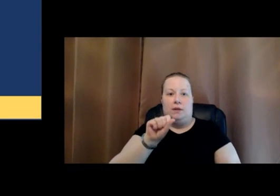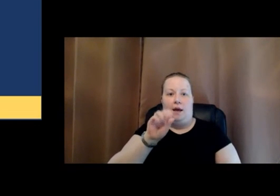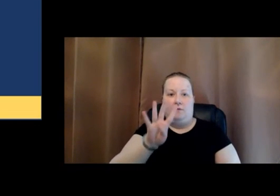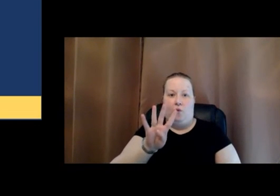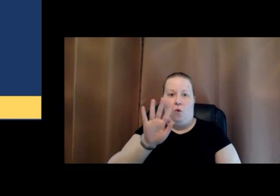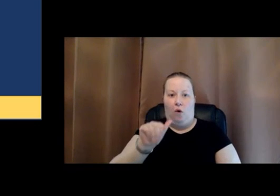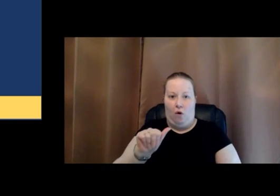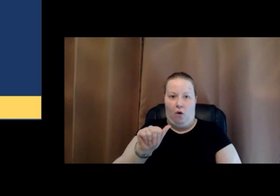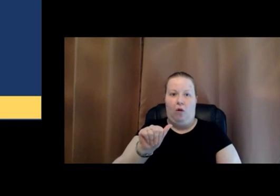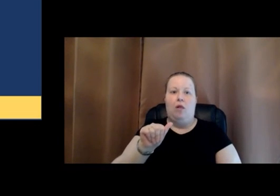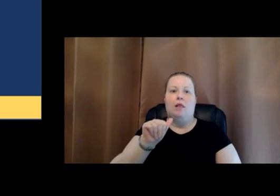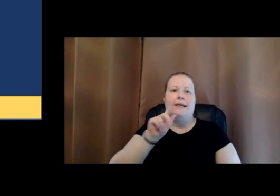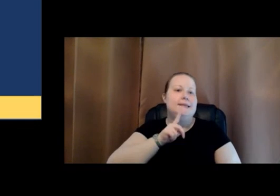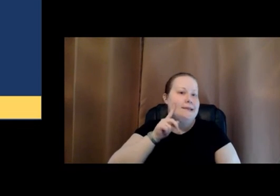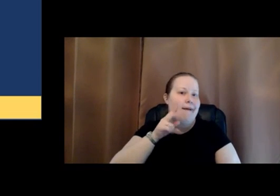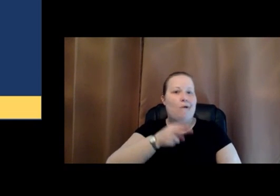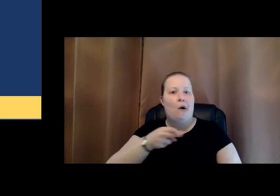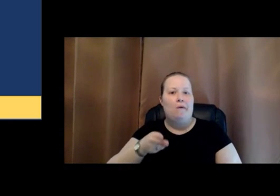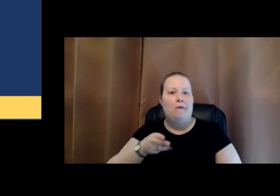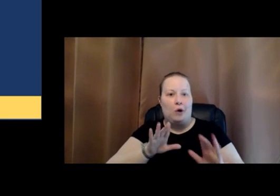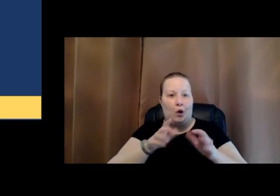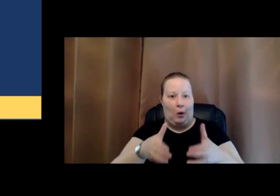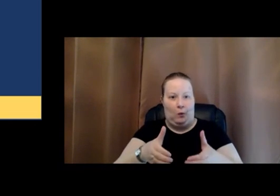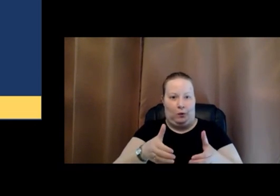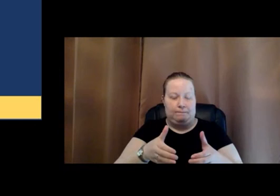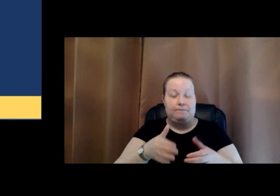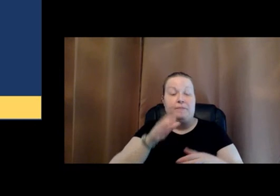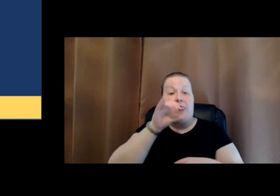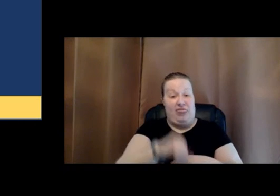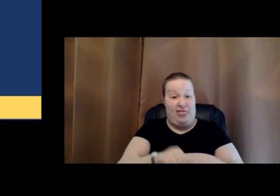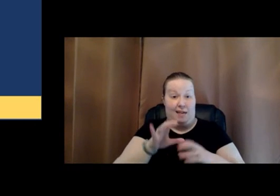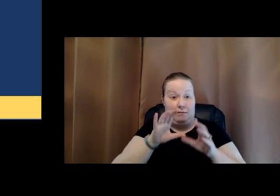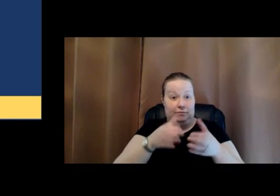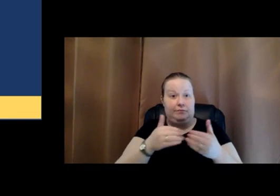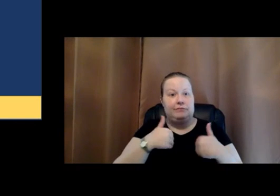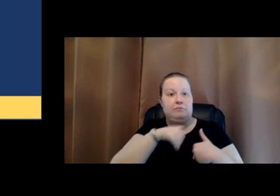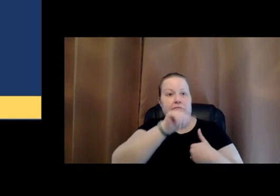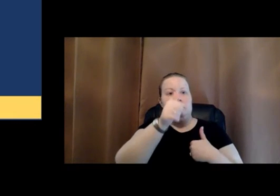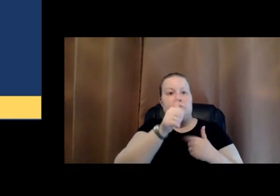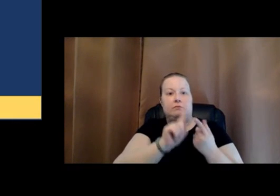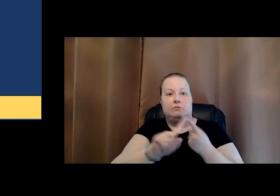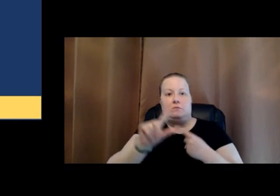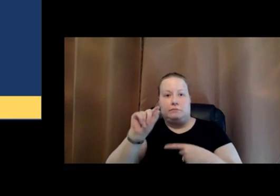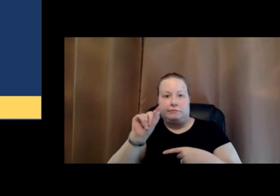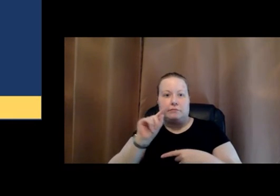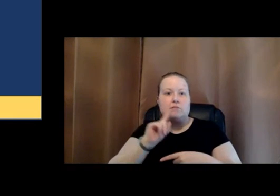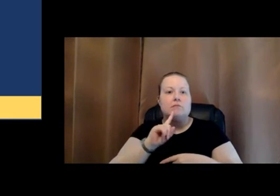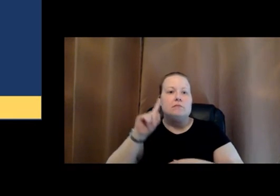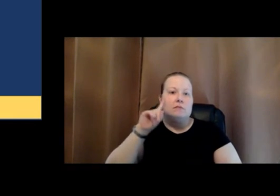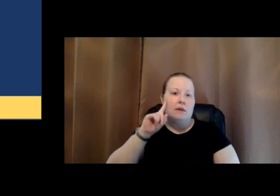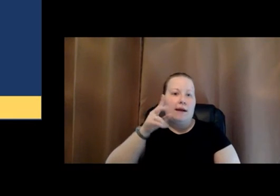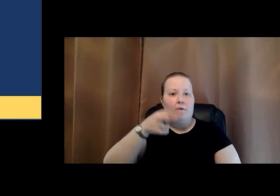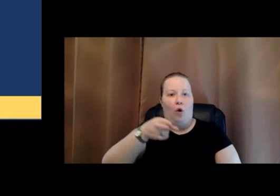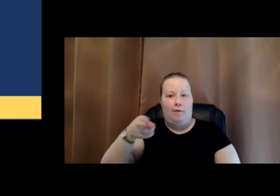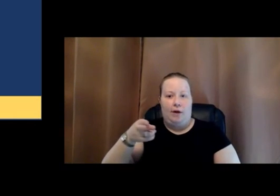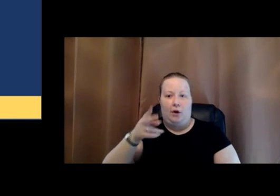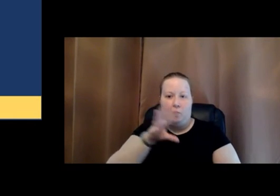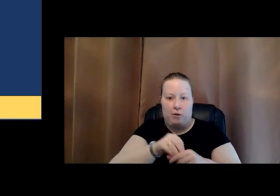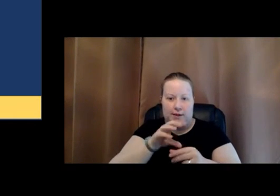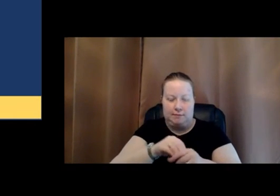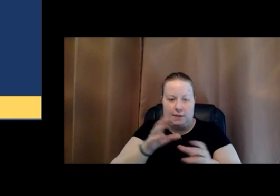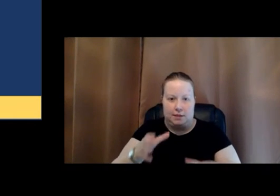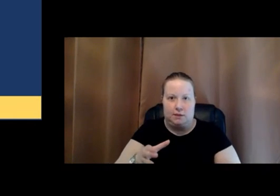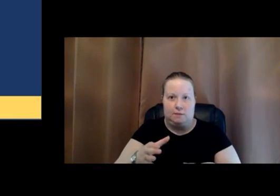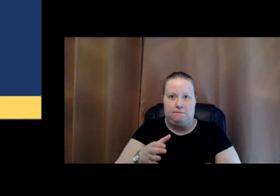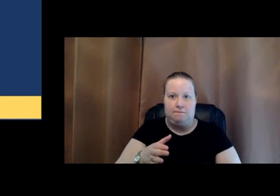hard of hearing cohort for this program. This cohort will have 10 to 20 deaf. For word, hard of hearing participants.